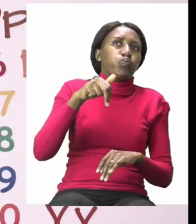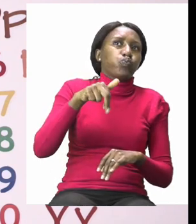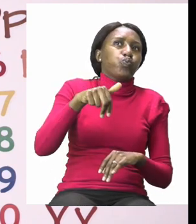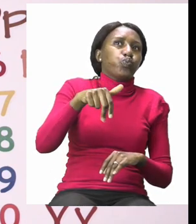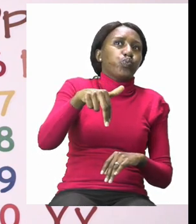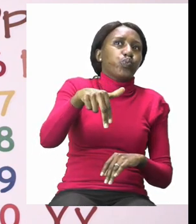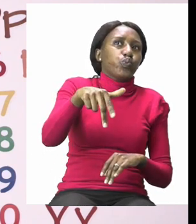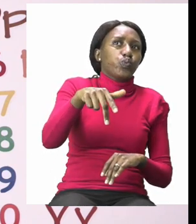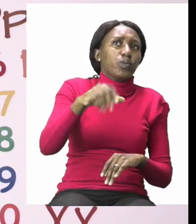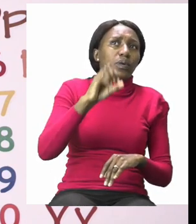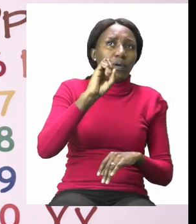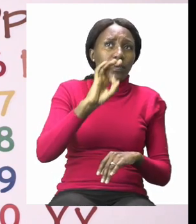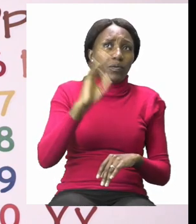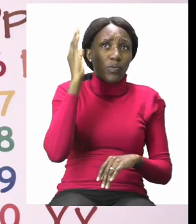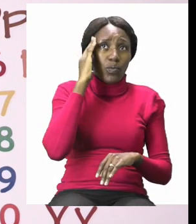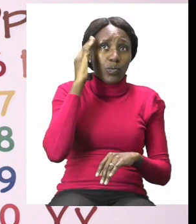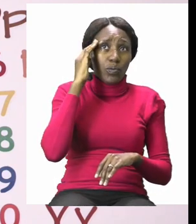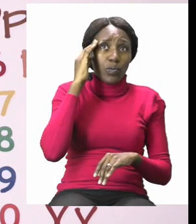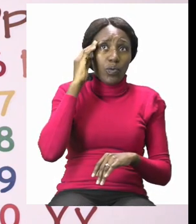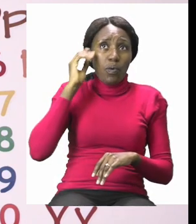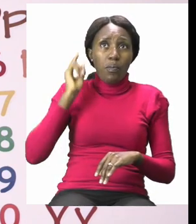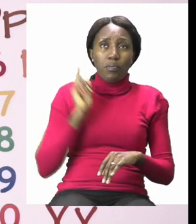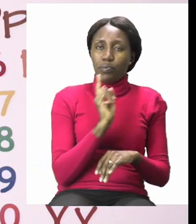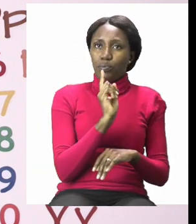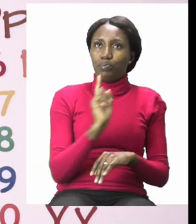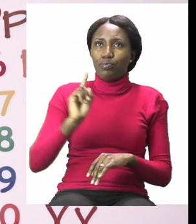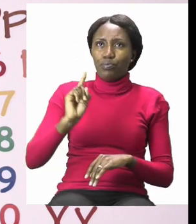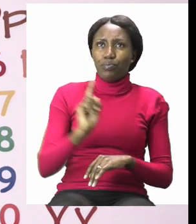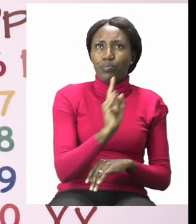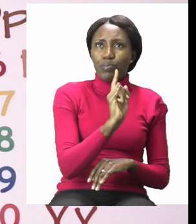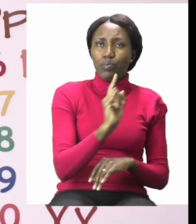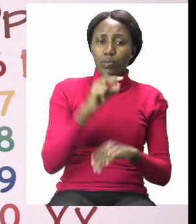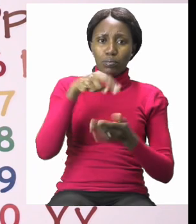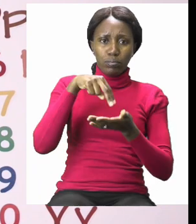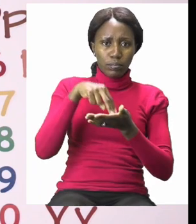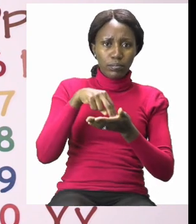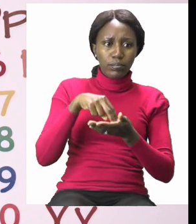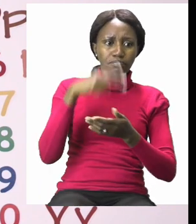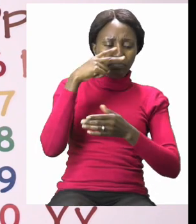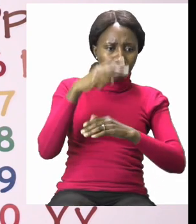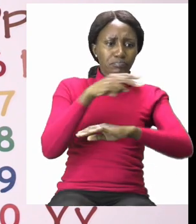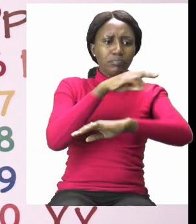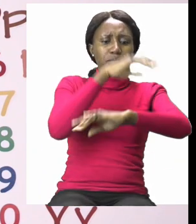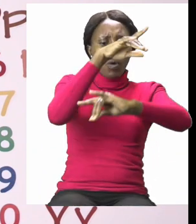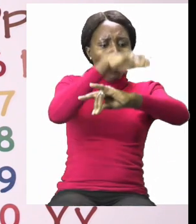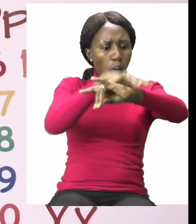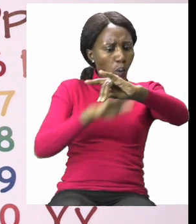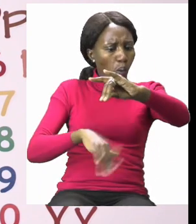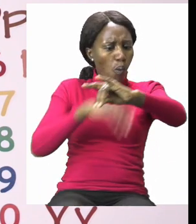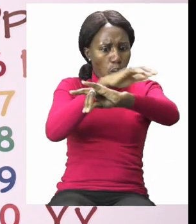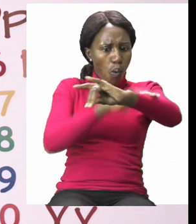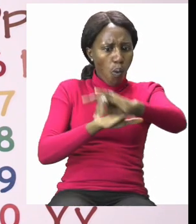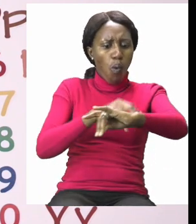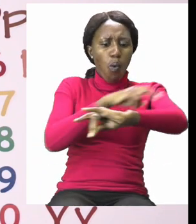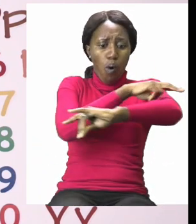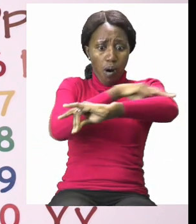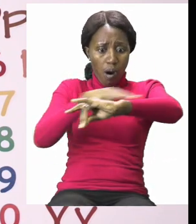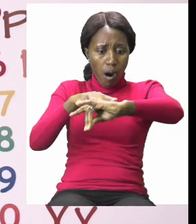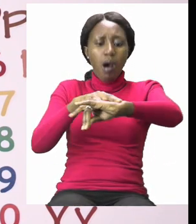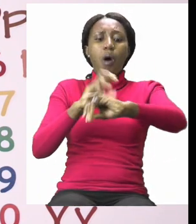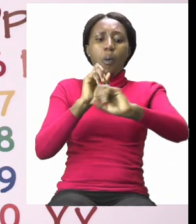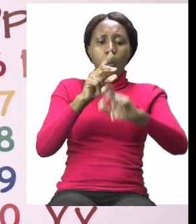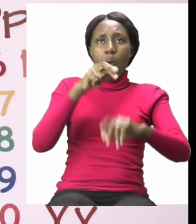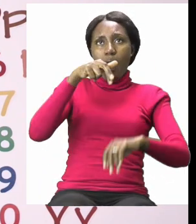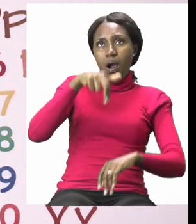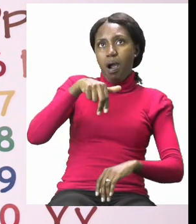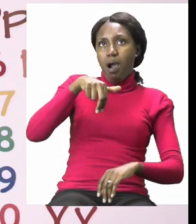if you're walking you first have to look for a zebra crossing and then you can cross using the zebra crossing. It is safer